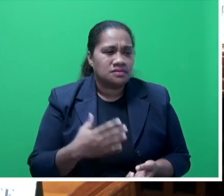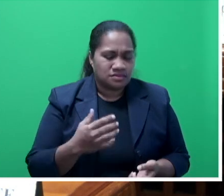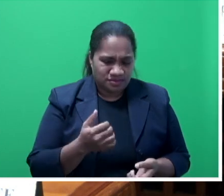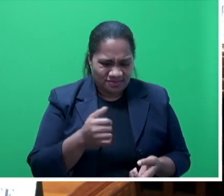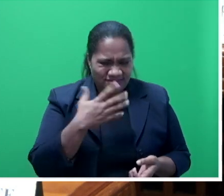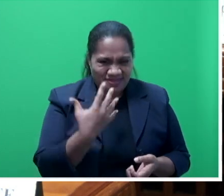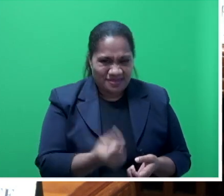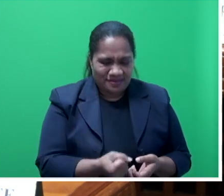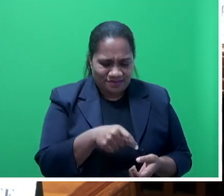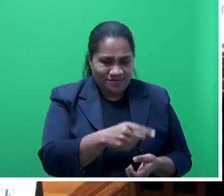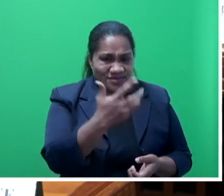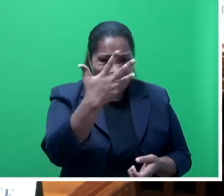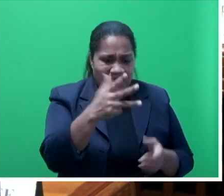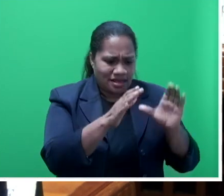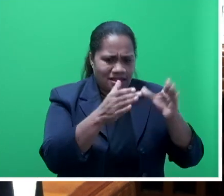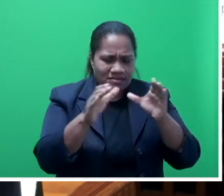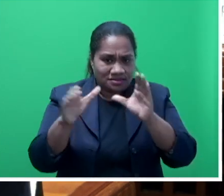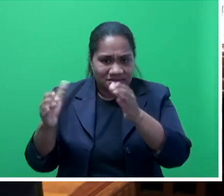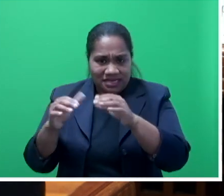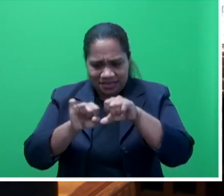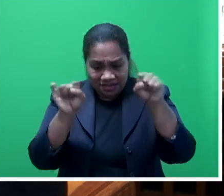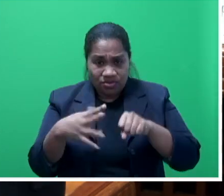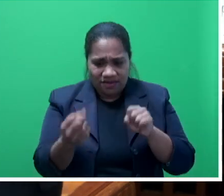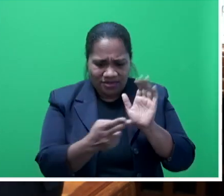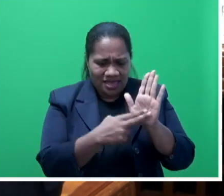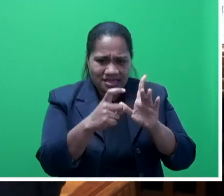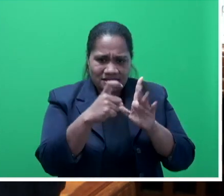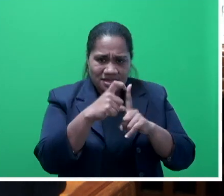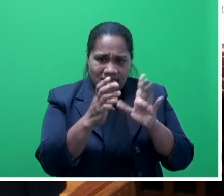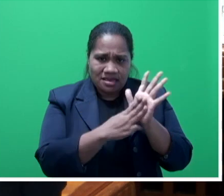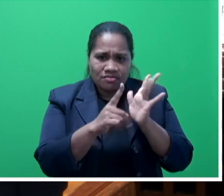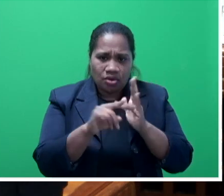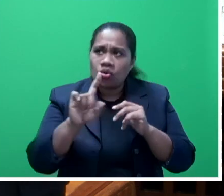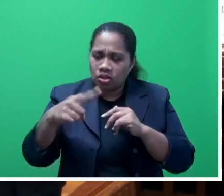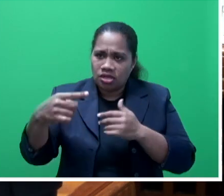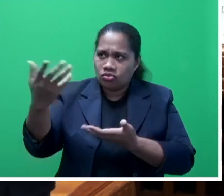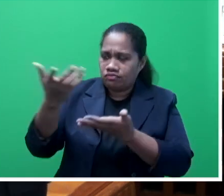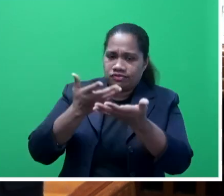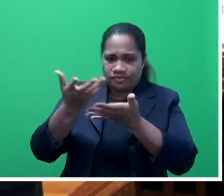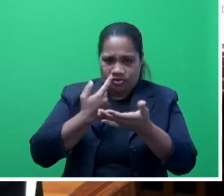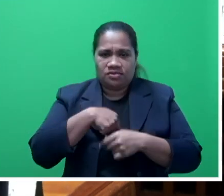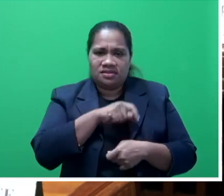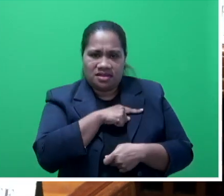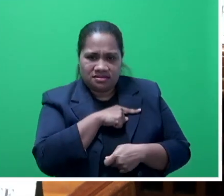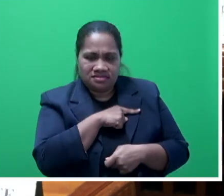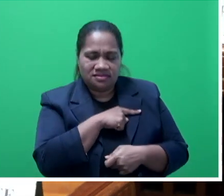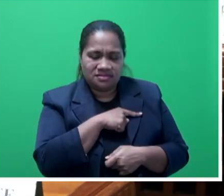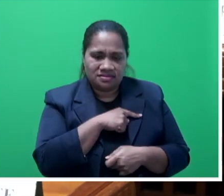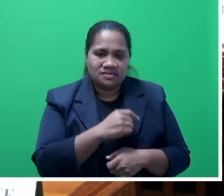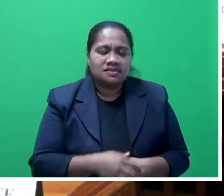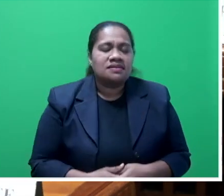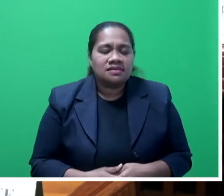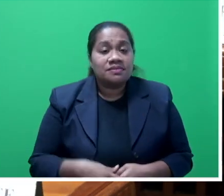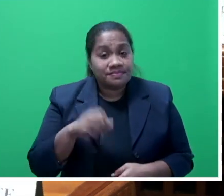that we have at NDMO, and they continue to liaise with us throughout this pandemic. And of course, as I've stated,